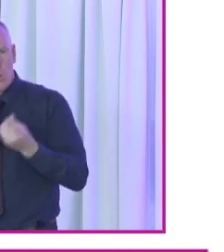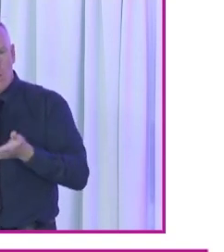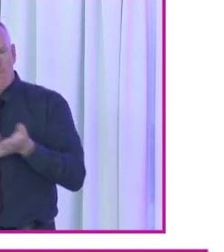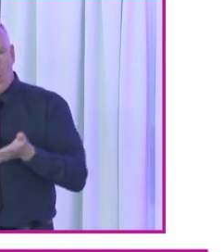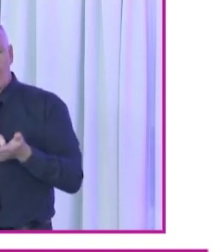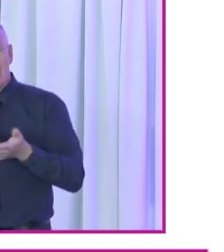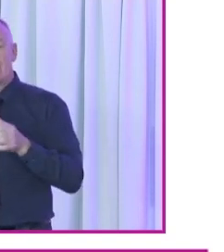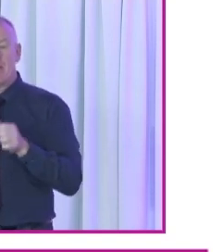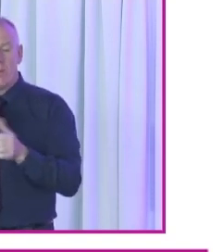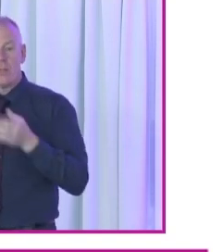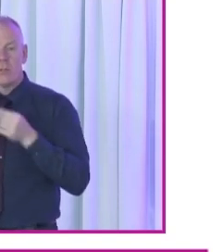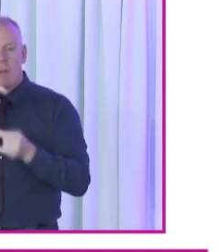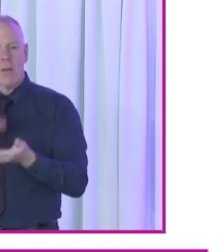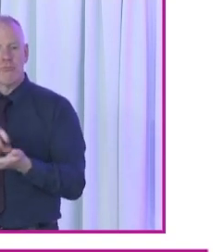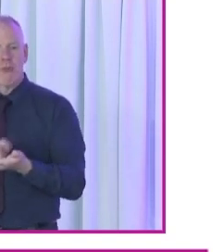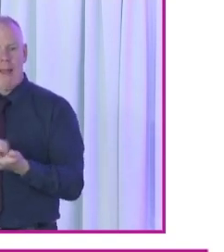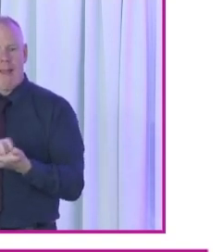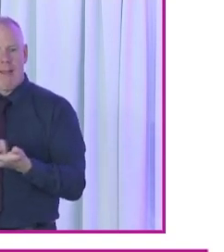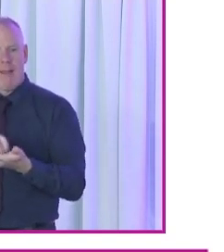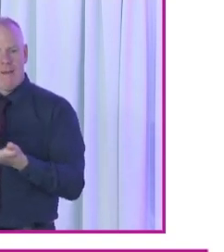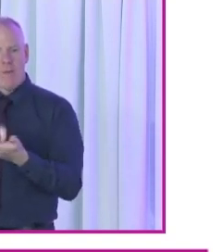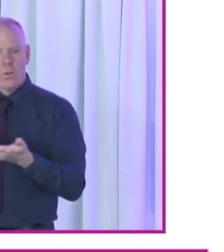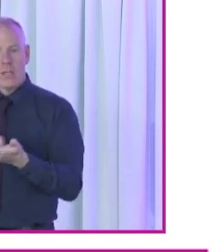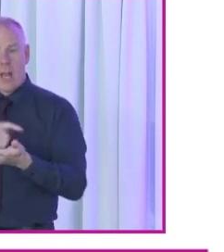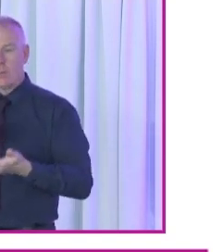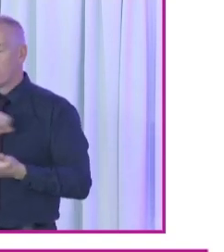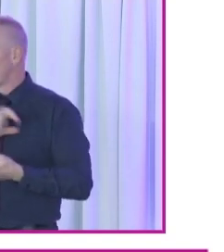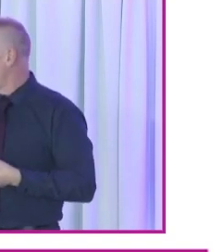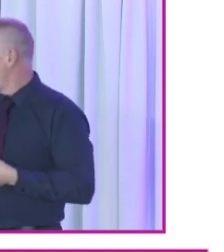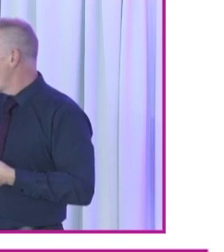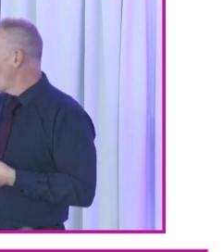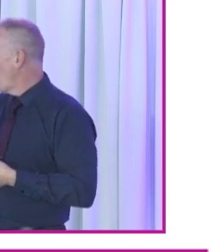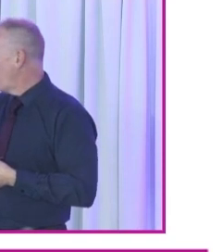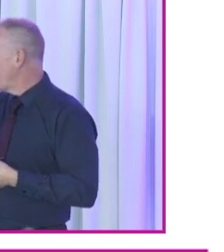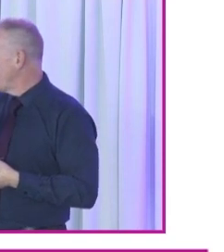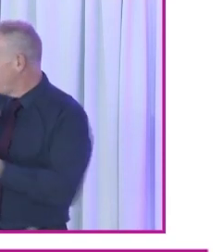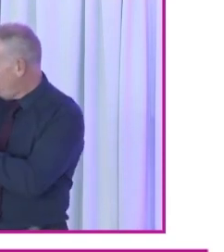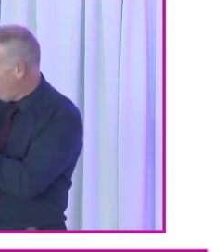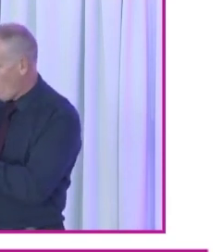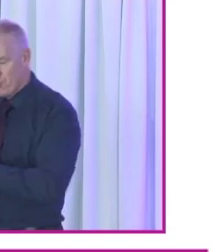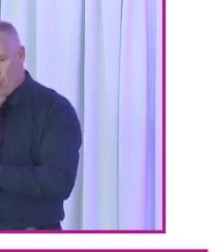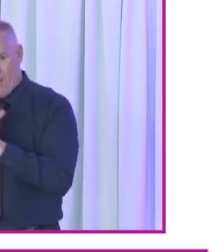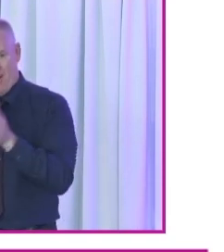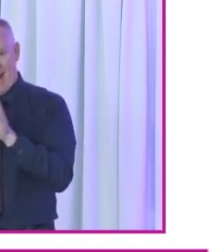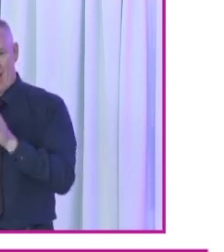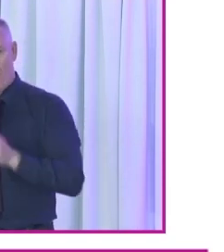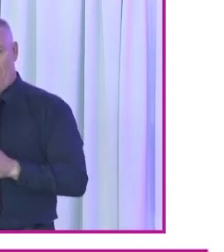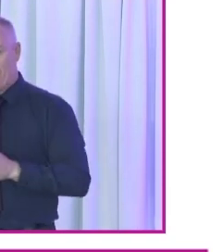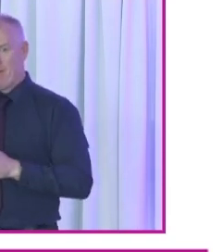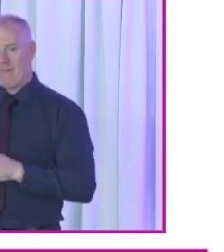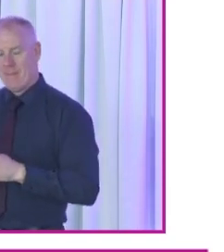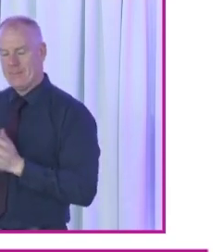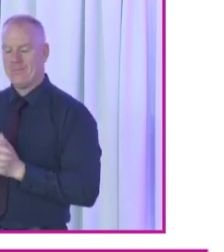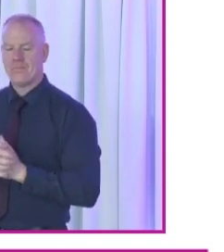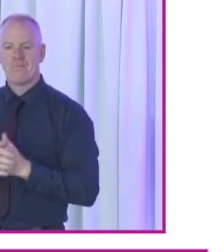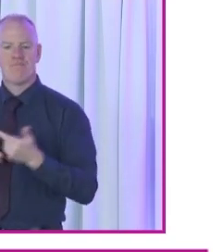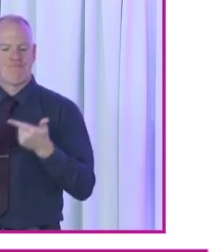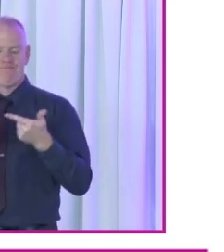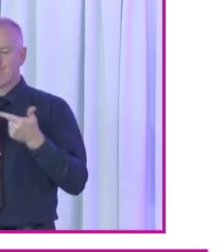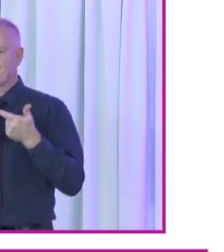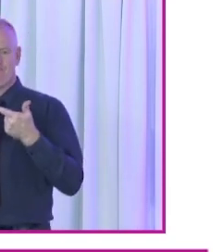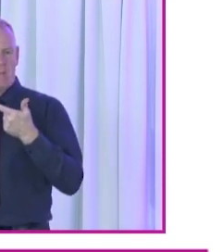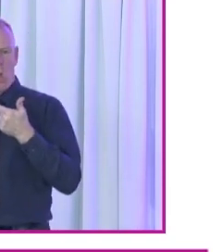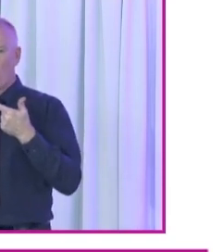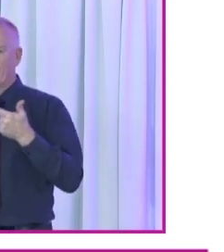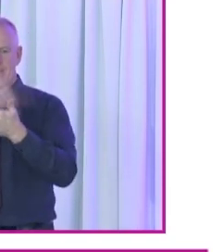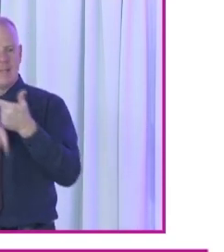the braille voting system, and I'm sure Robbie will speak to that. He's much better positioned to do that. A lack of disability awareness,